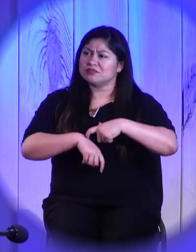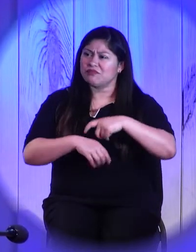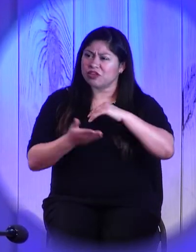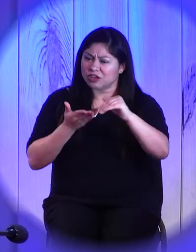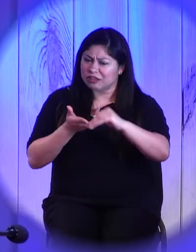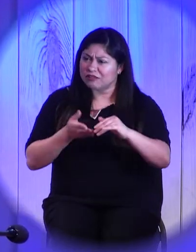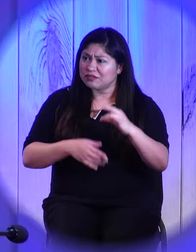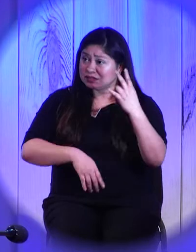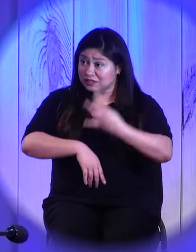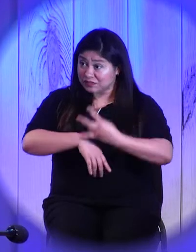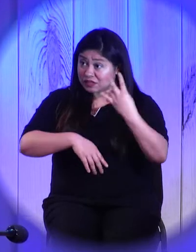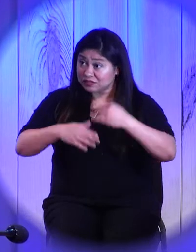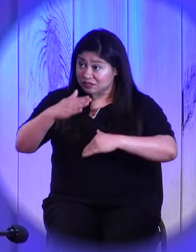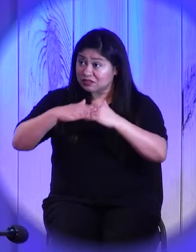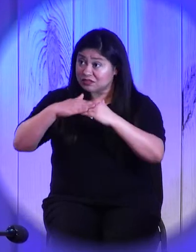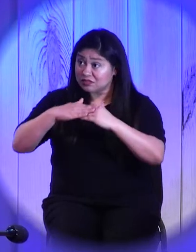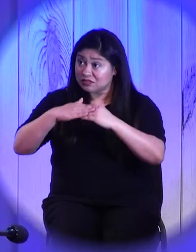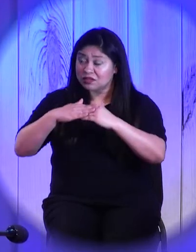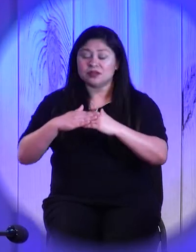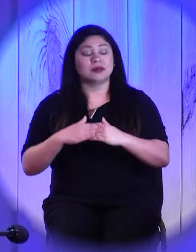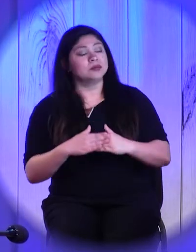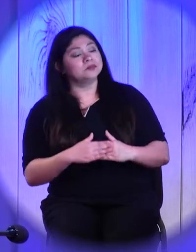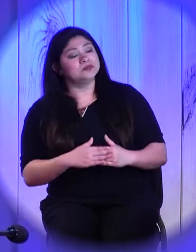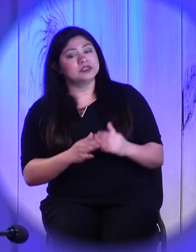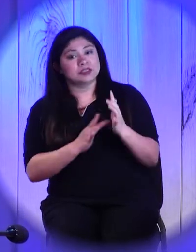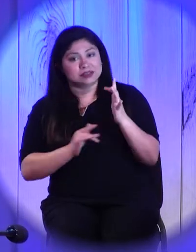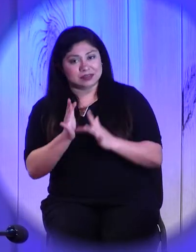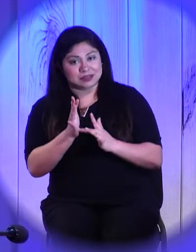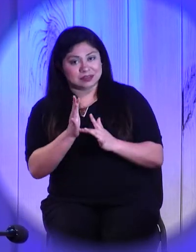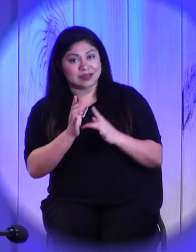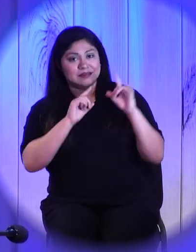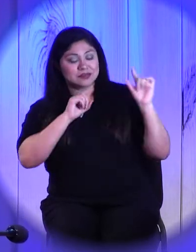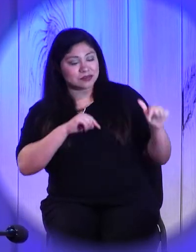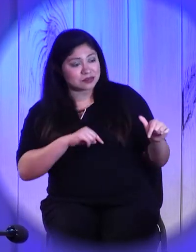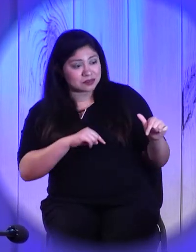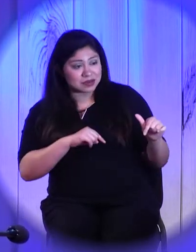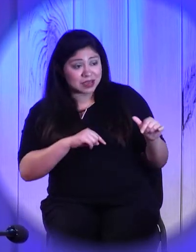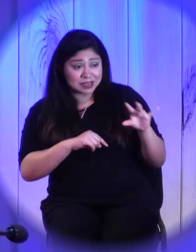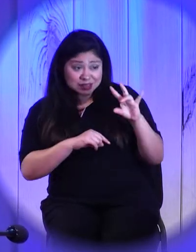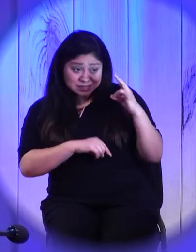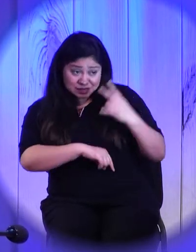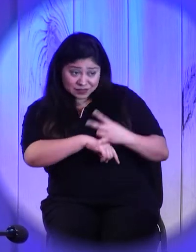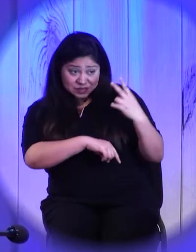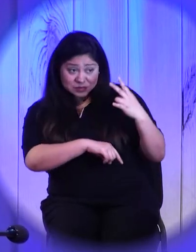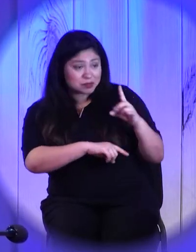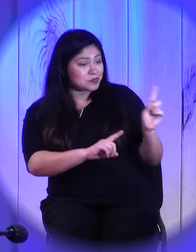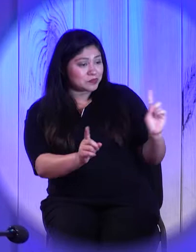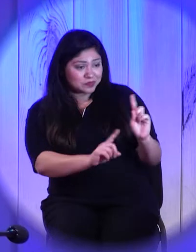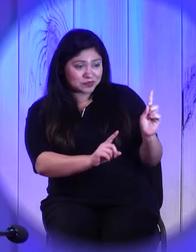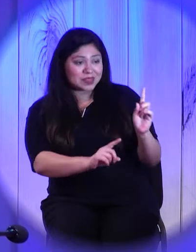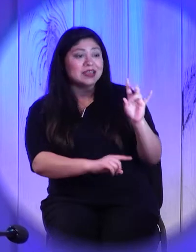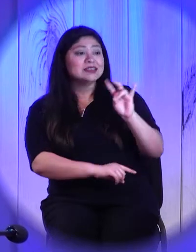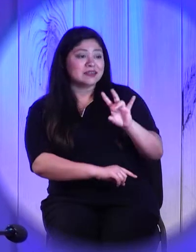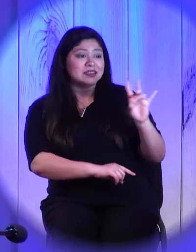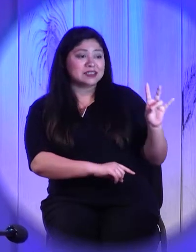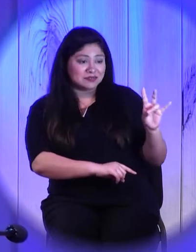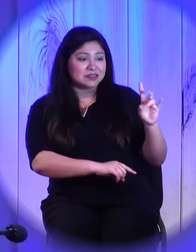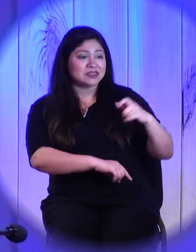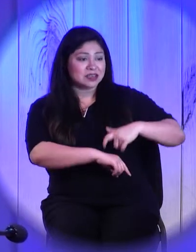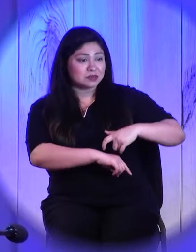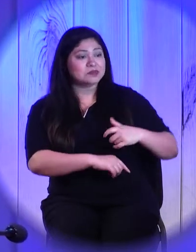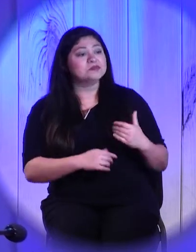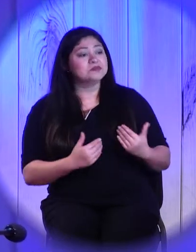Jesus answered, tell you, not seven times, but seventy-seven times. Would you join me in a word of prayer?